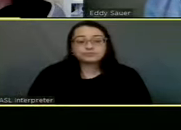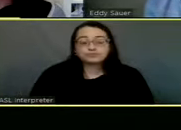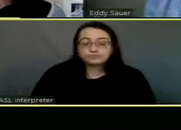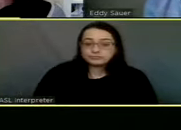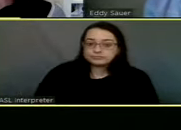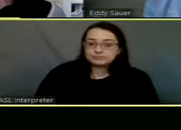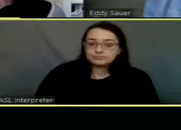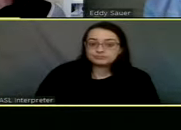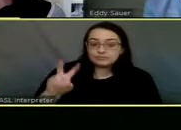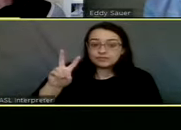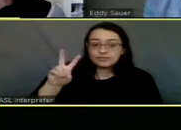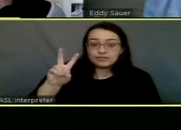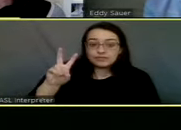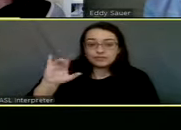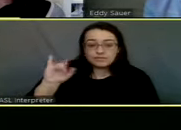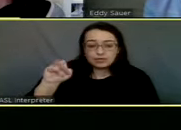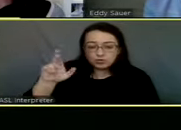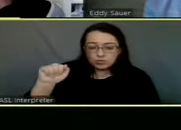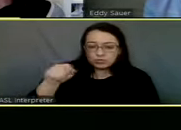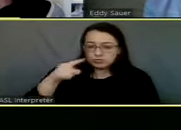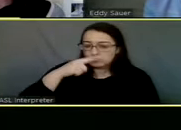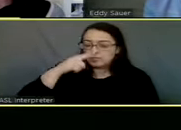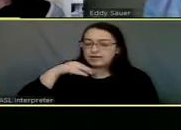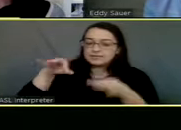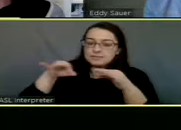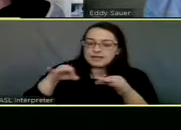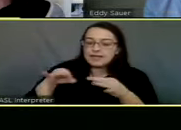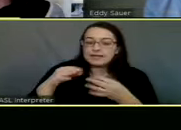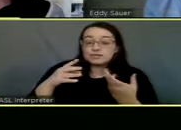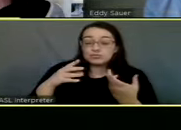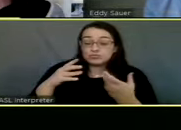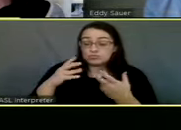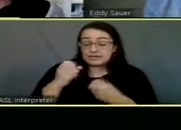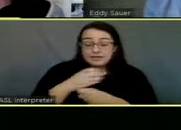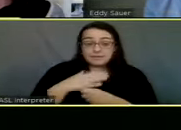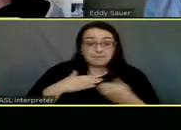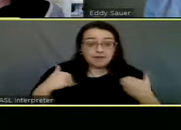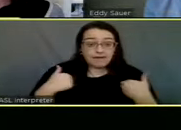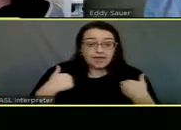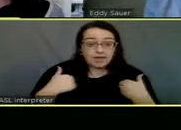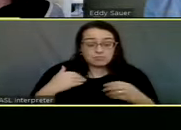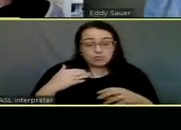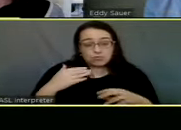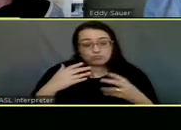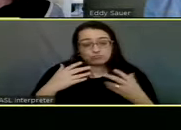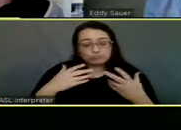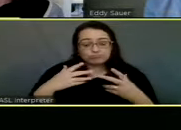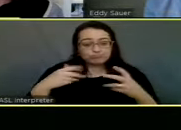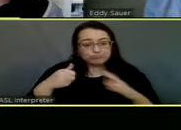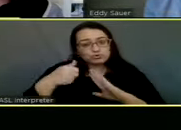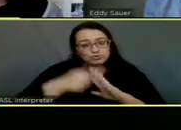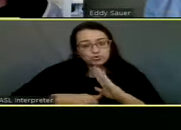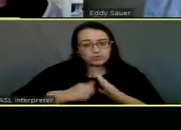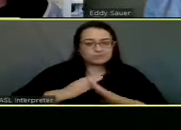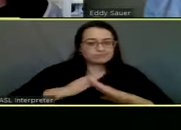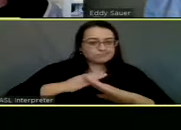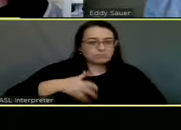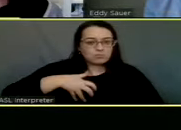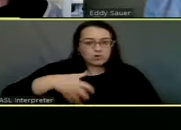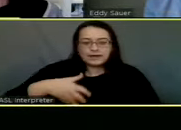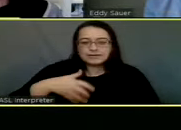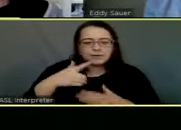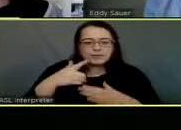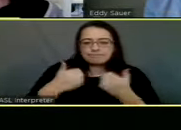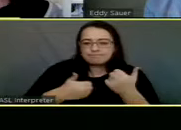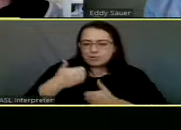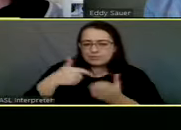what are a citizen's avenues for getting their animal spayed or neutered and what's the most affordable?